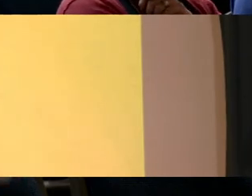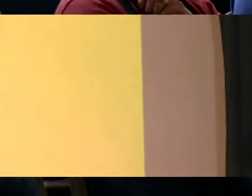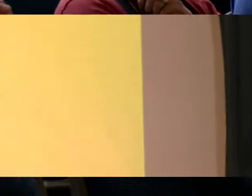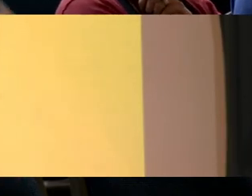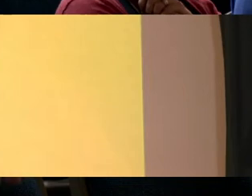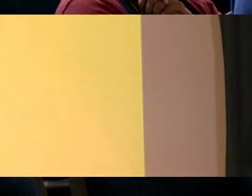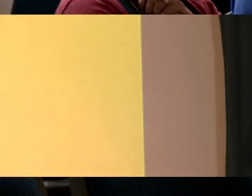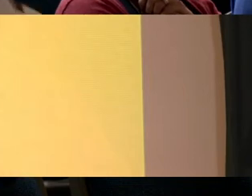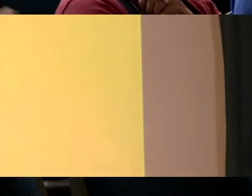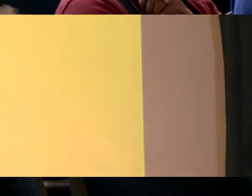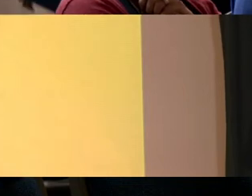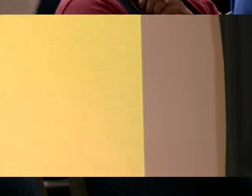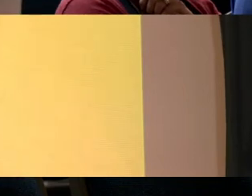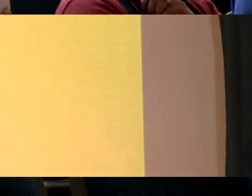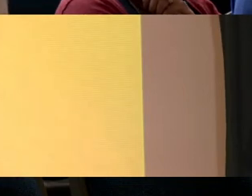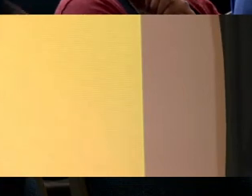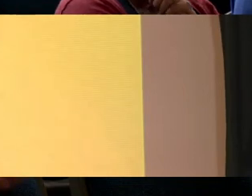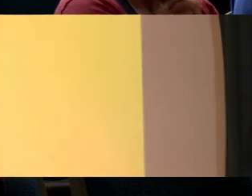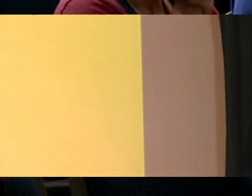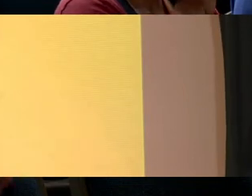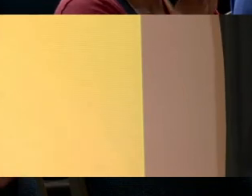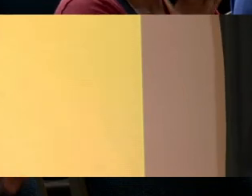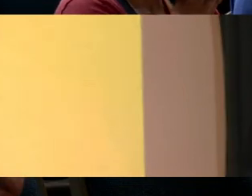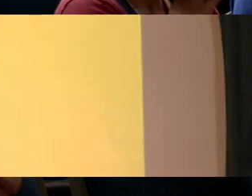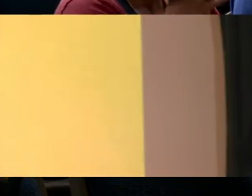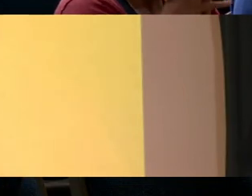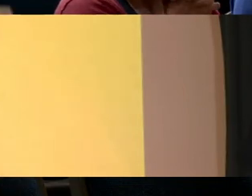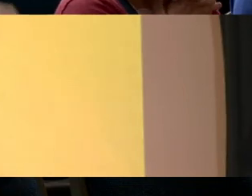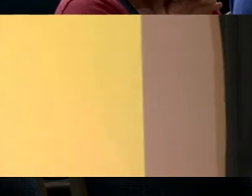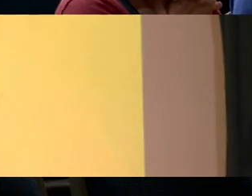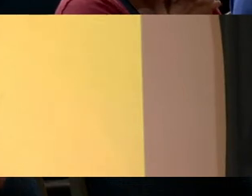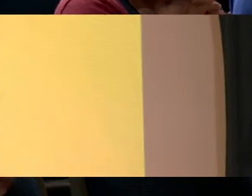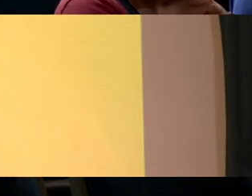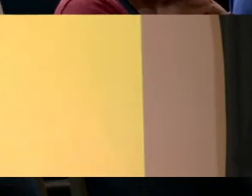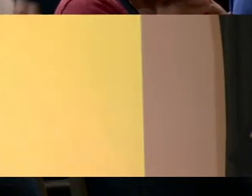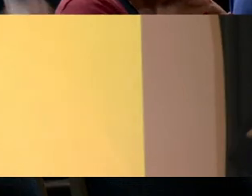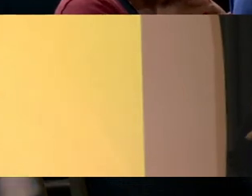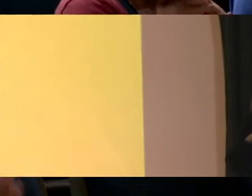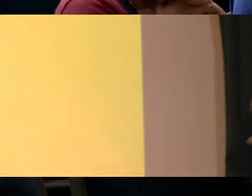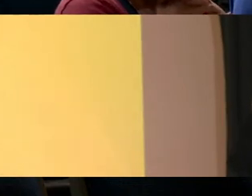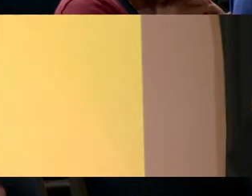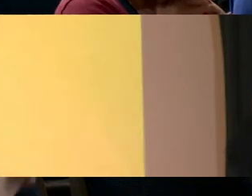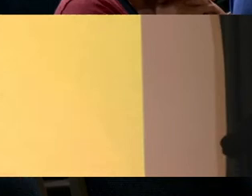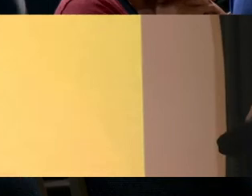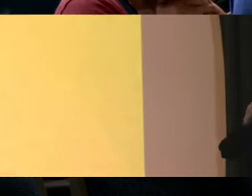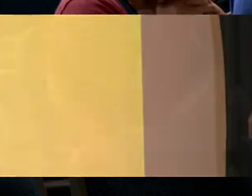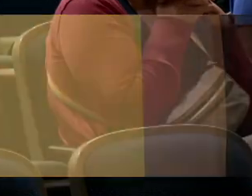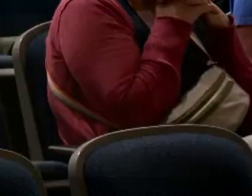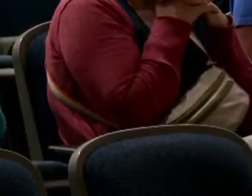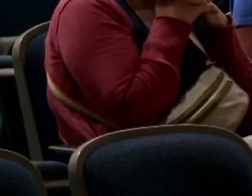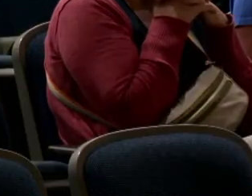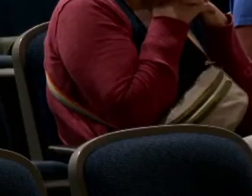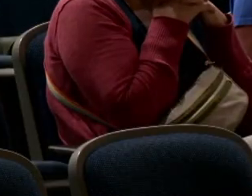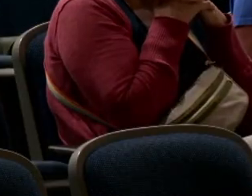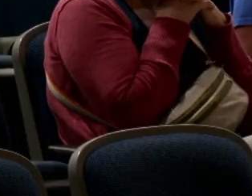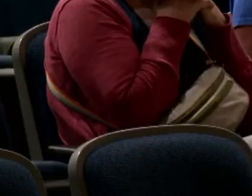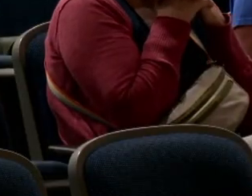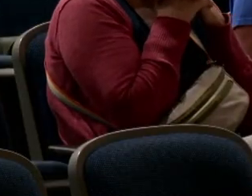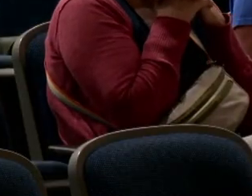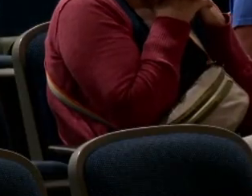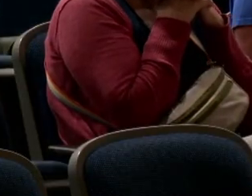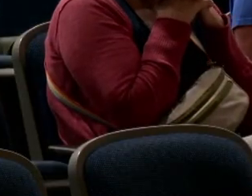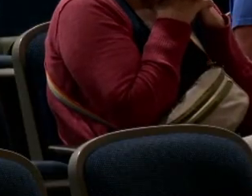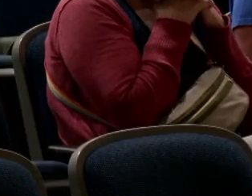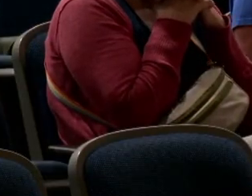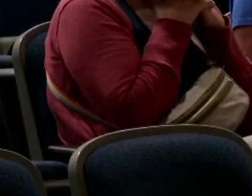In two areas A full-scale renovation of this building And also the construction